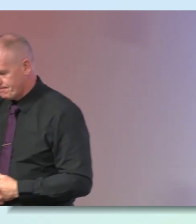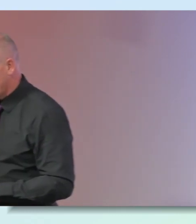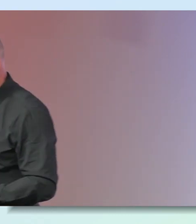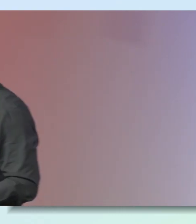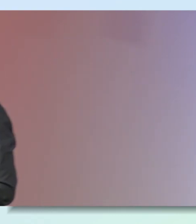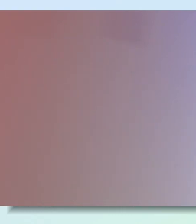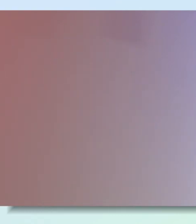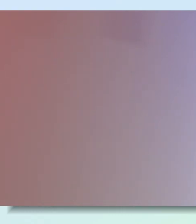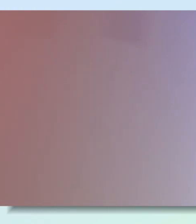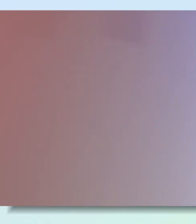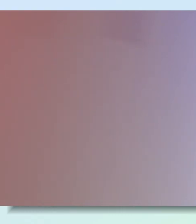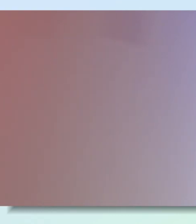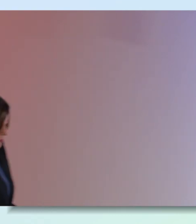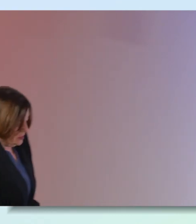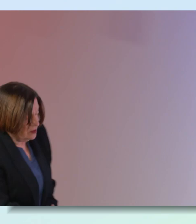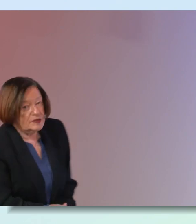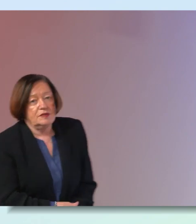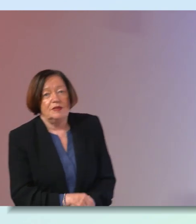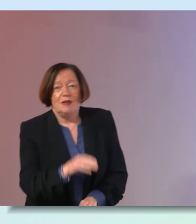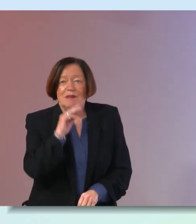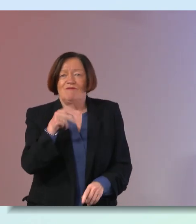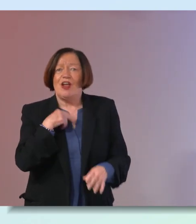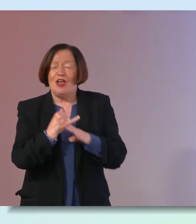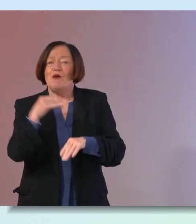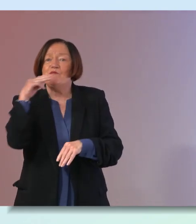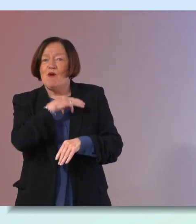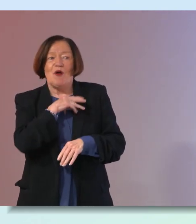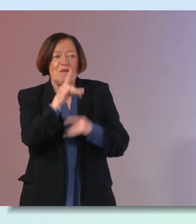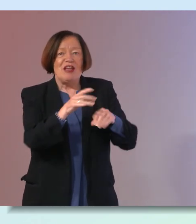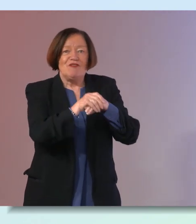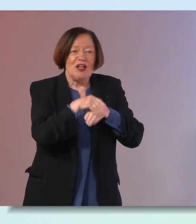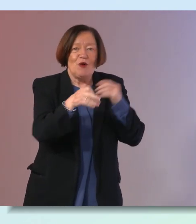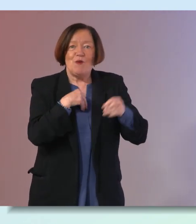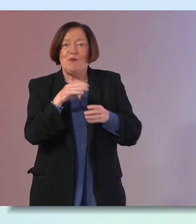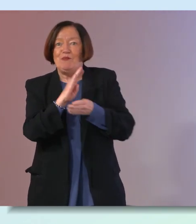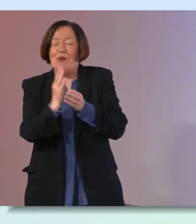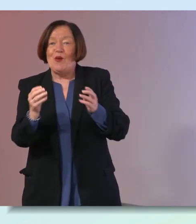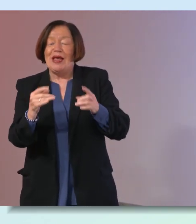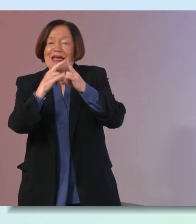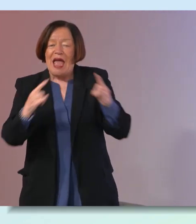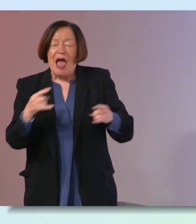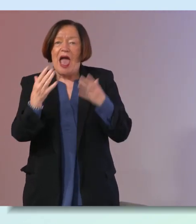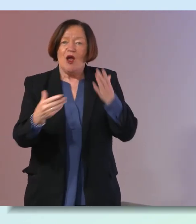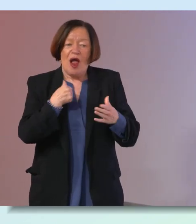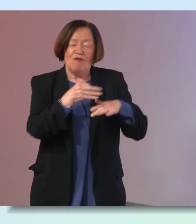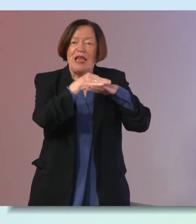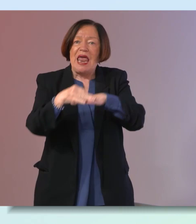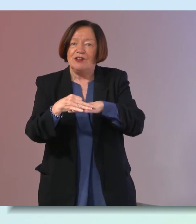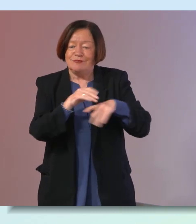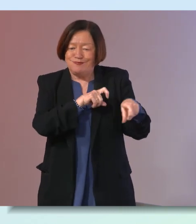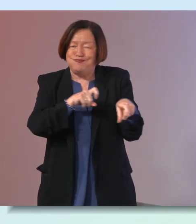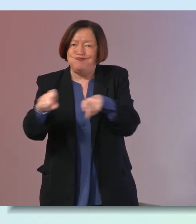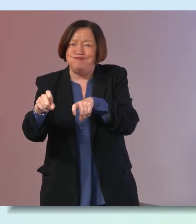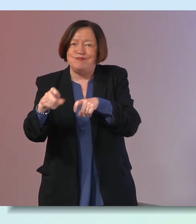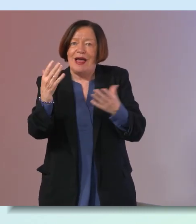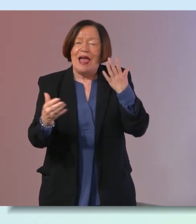way and that we're all you know need to be extroverts and out all the time in a way making friends at boot camp and so on we need to think about how how do our relationships sustain us